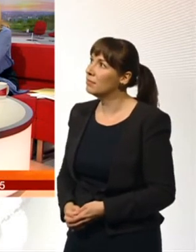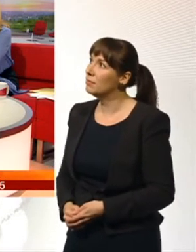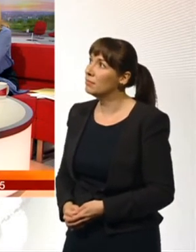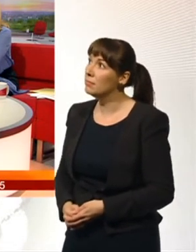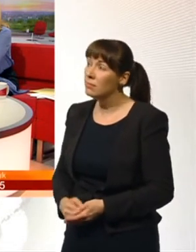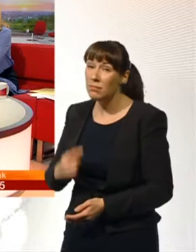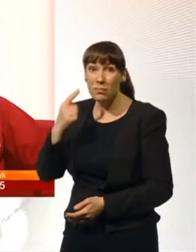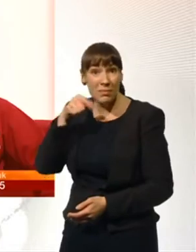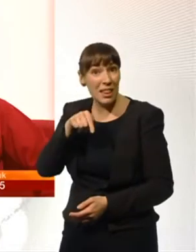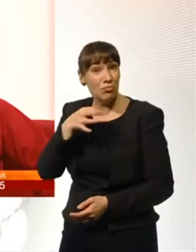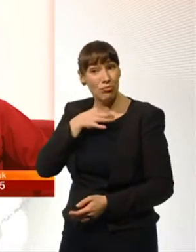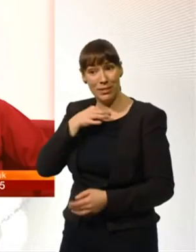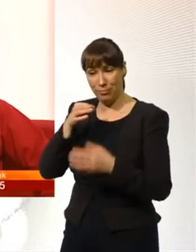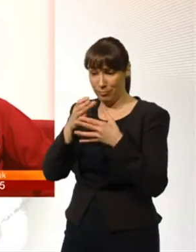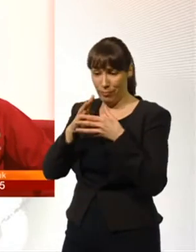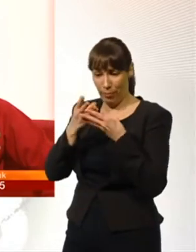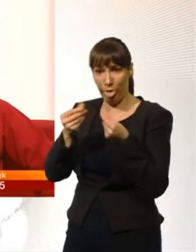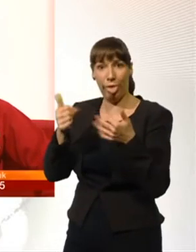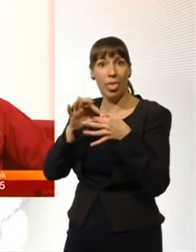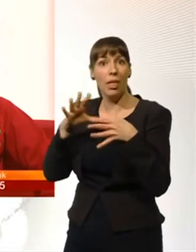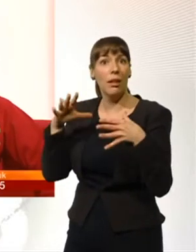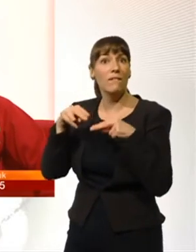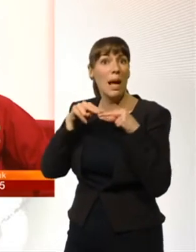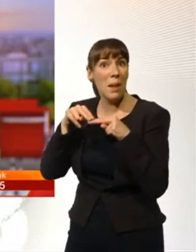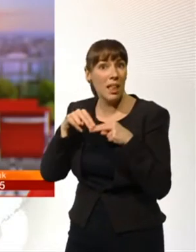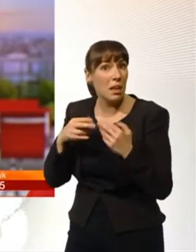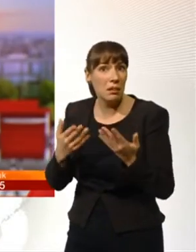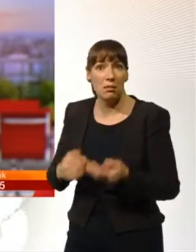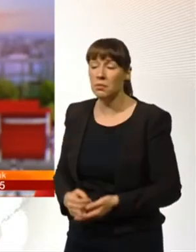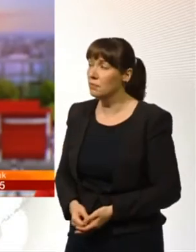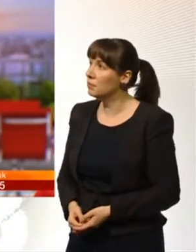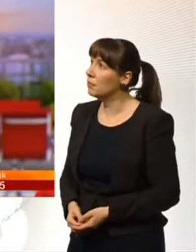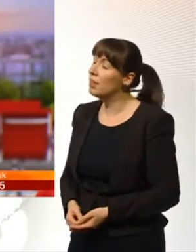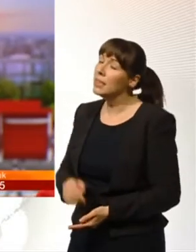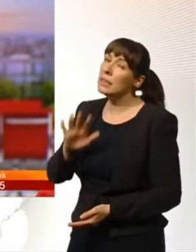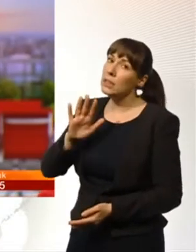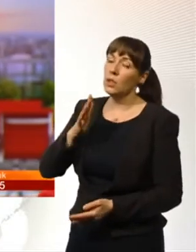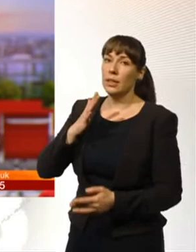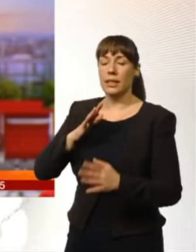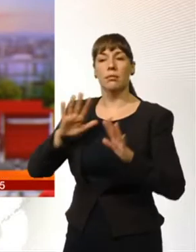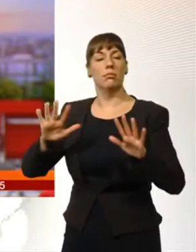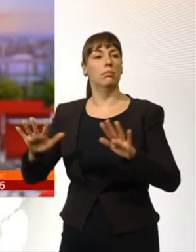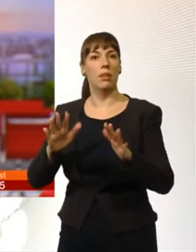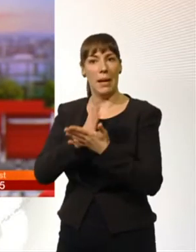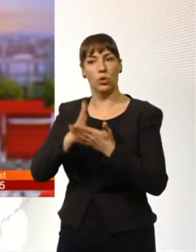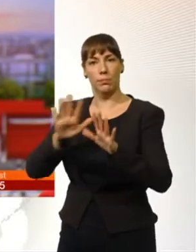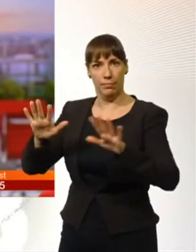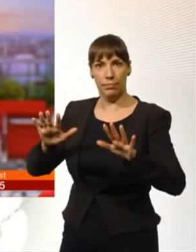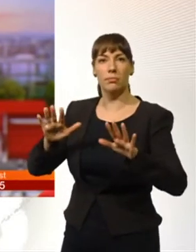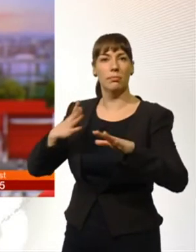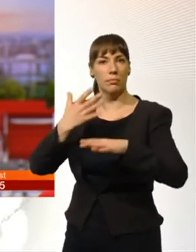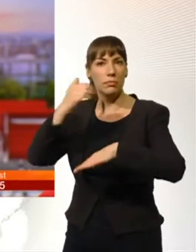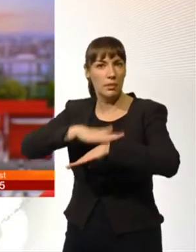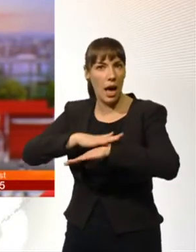of family life? I think you've got to try and limit the fact that it does, really. You've got to work hard so it doesn't. I mean, we eat at the table together,